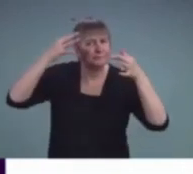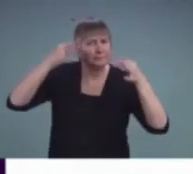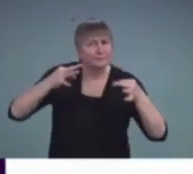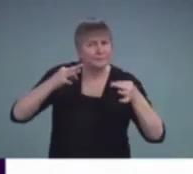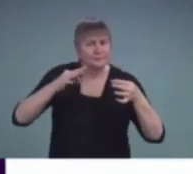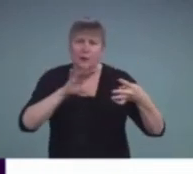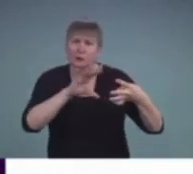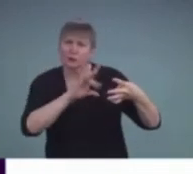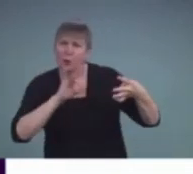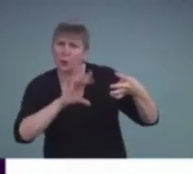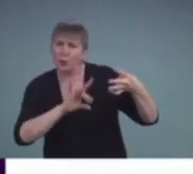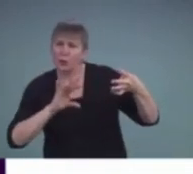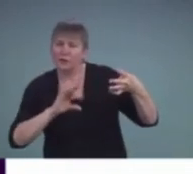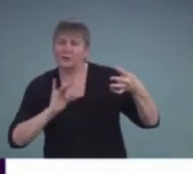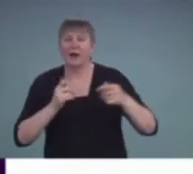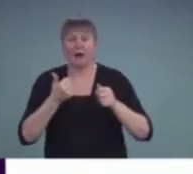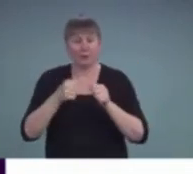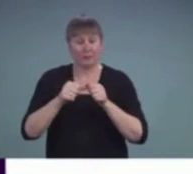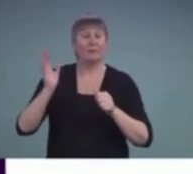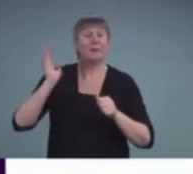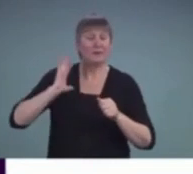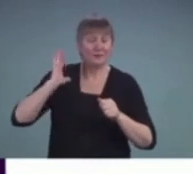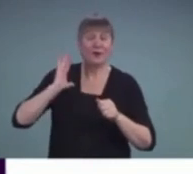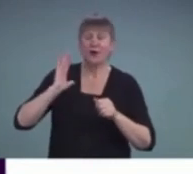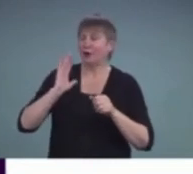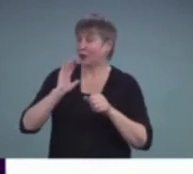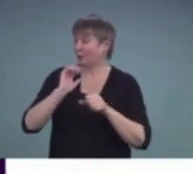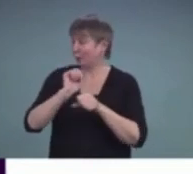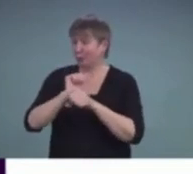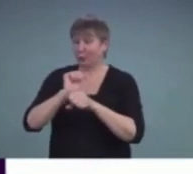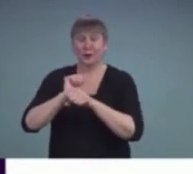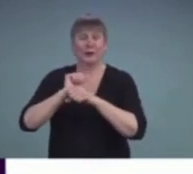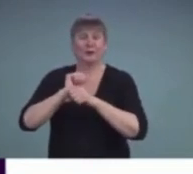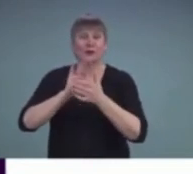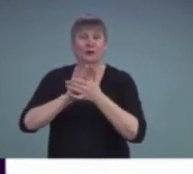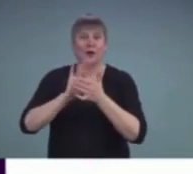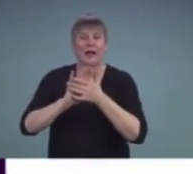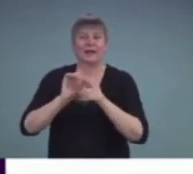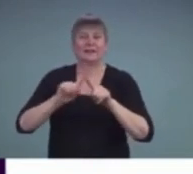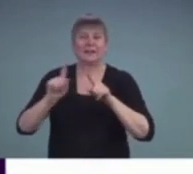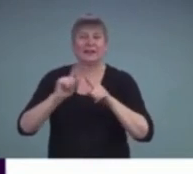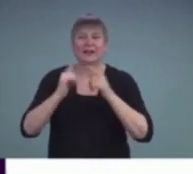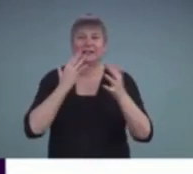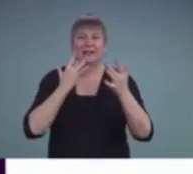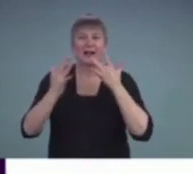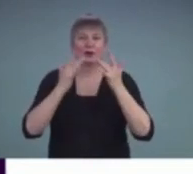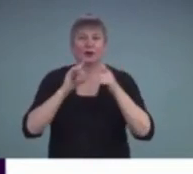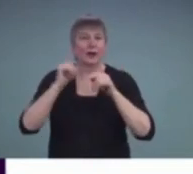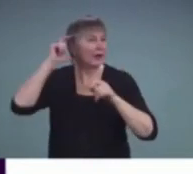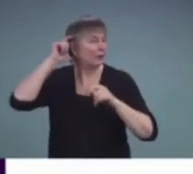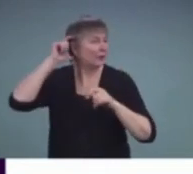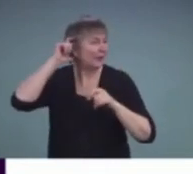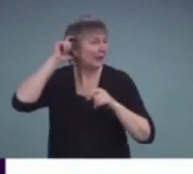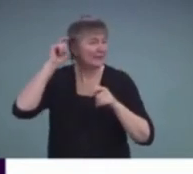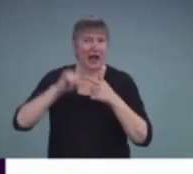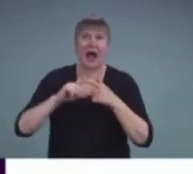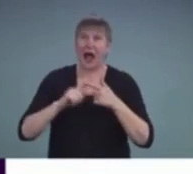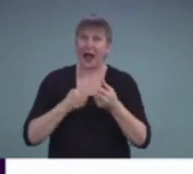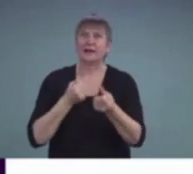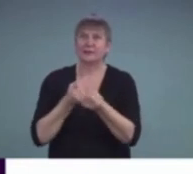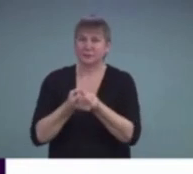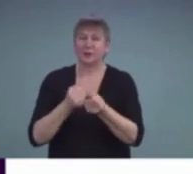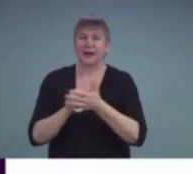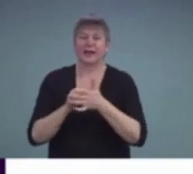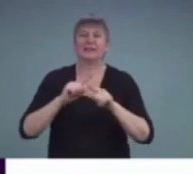the schools and colored hearing aids first came out and I was a huge proponent of that as well as the colored ear